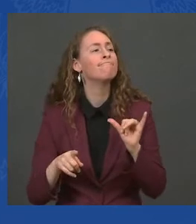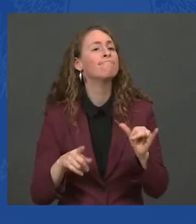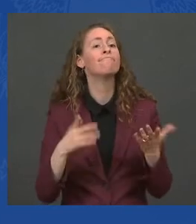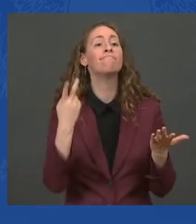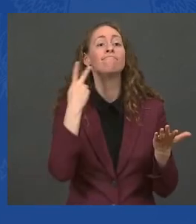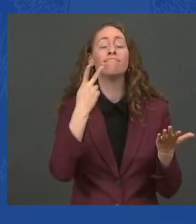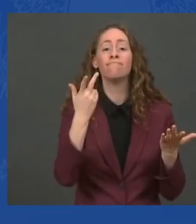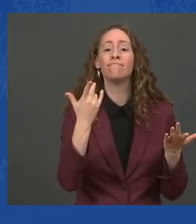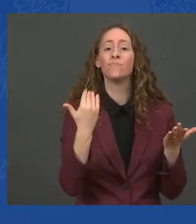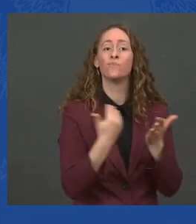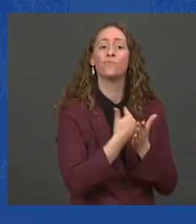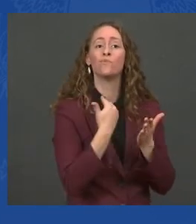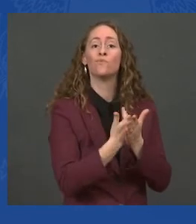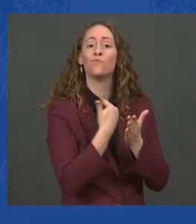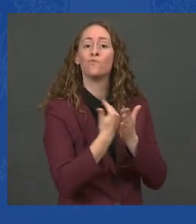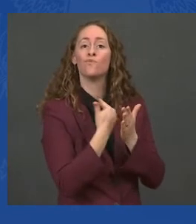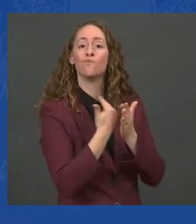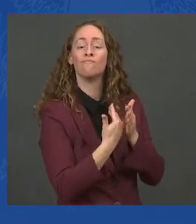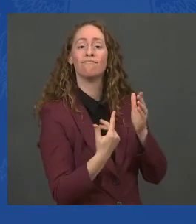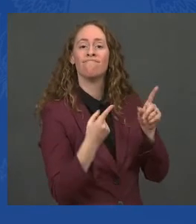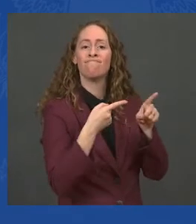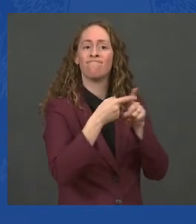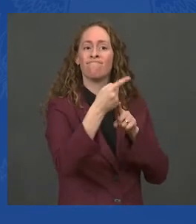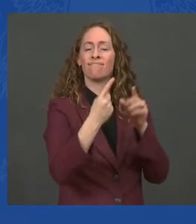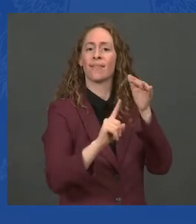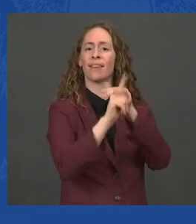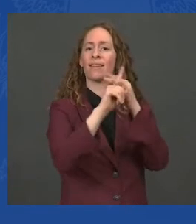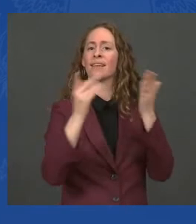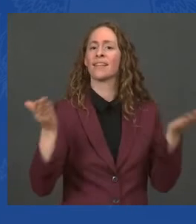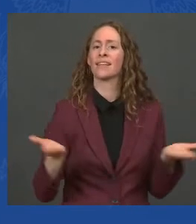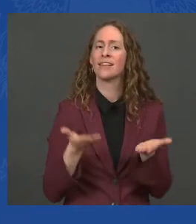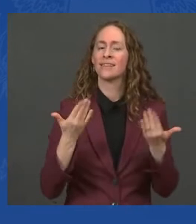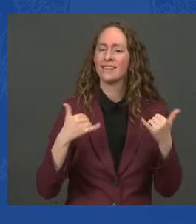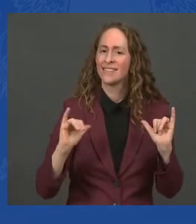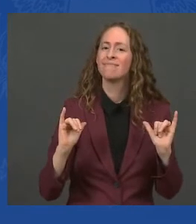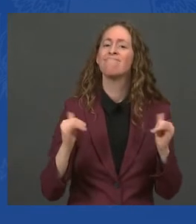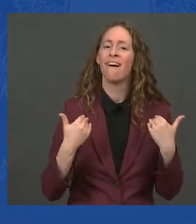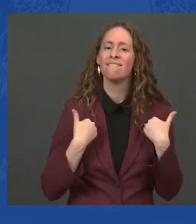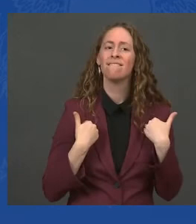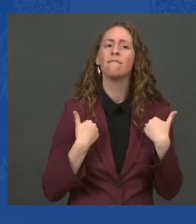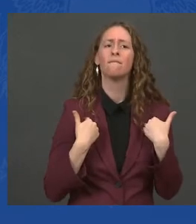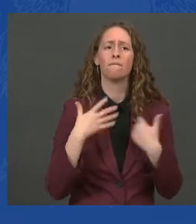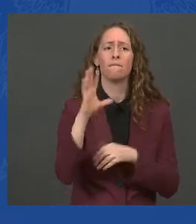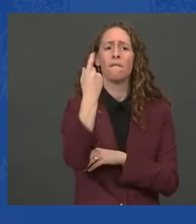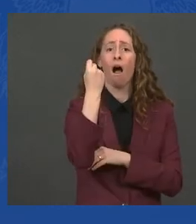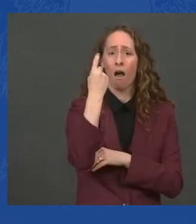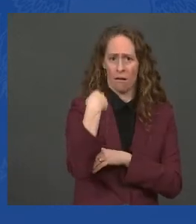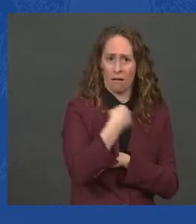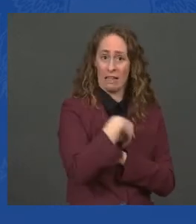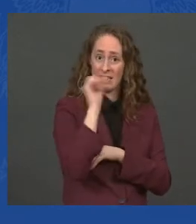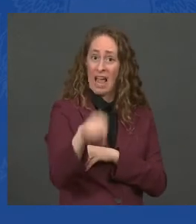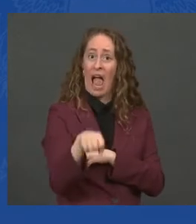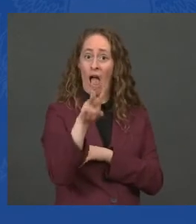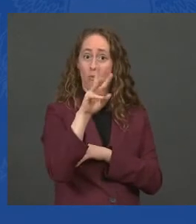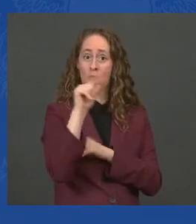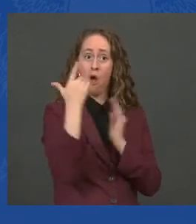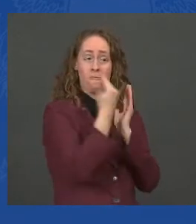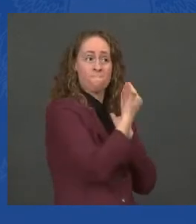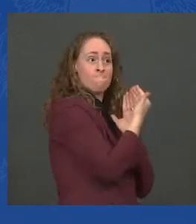And the idea that you can build a wall around America to keep any COVID from around the world out is not